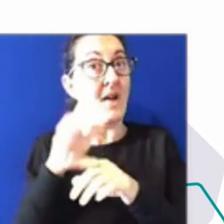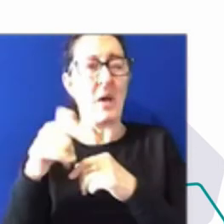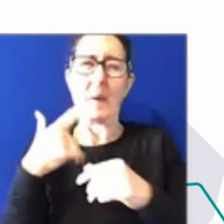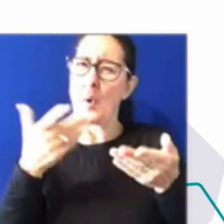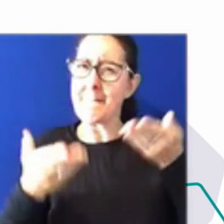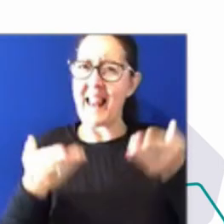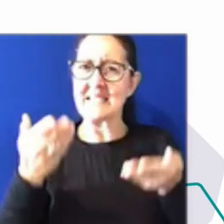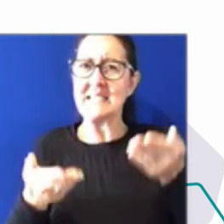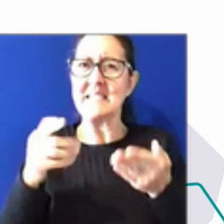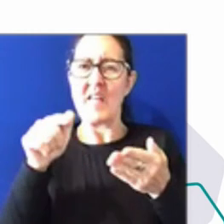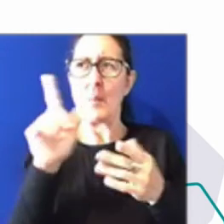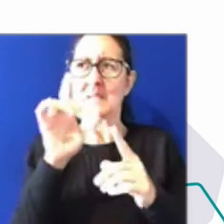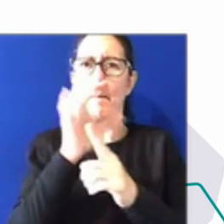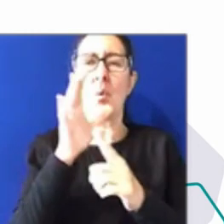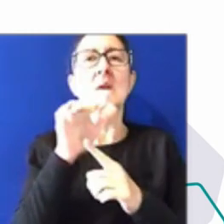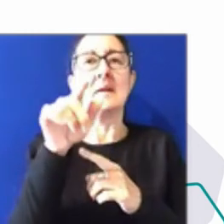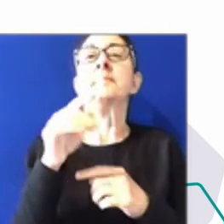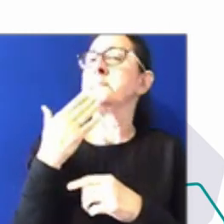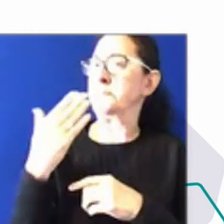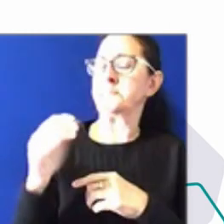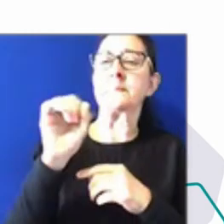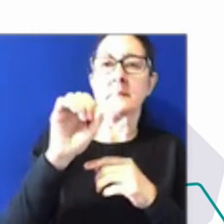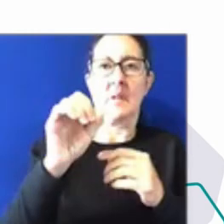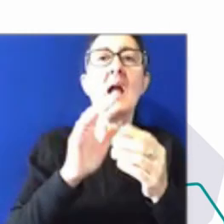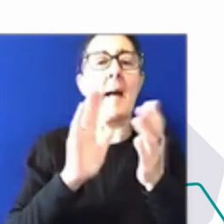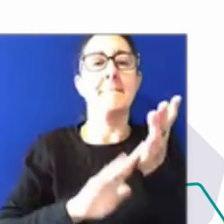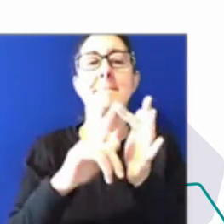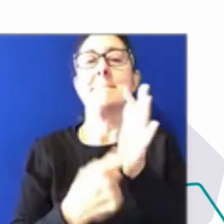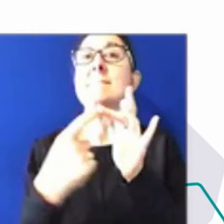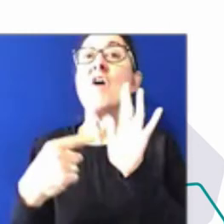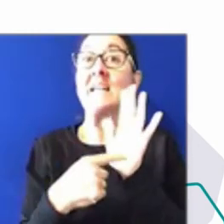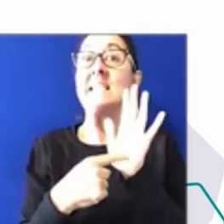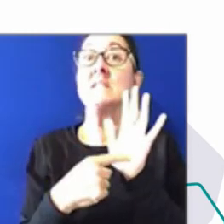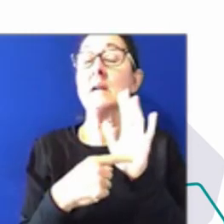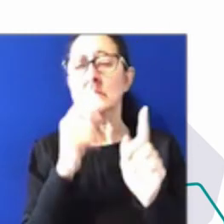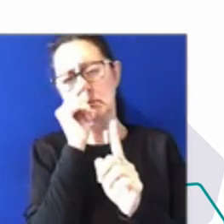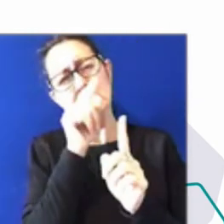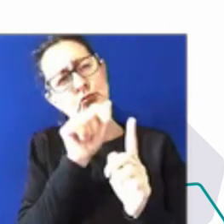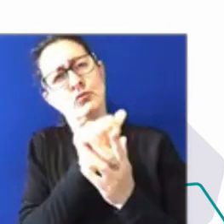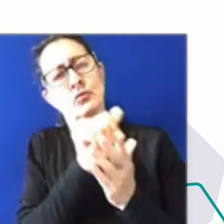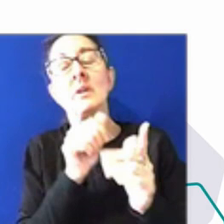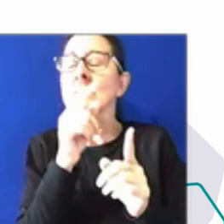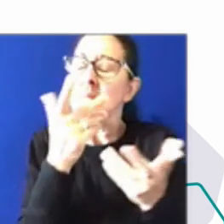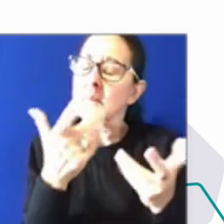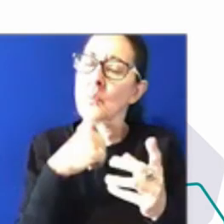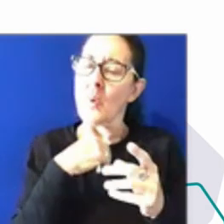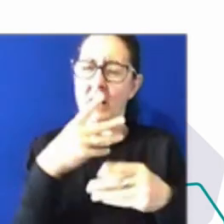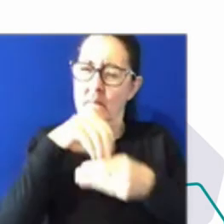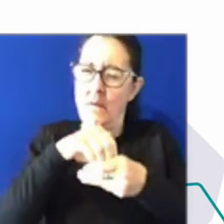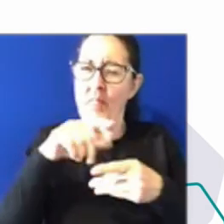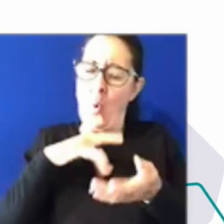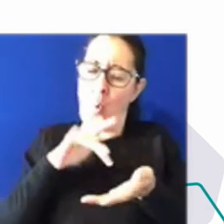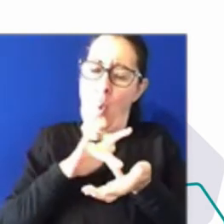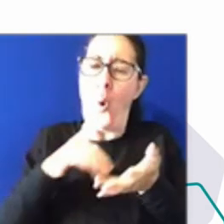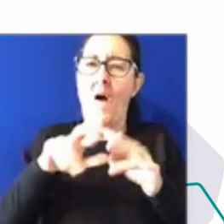merit principle is going to remain at the core of our recruitment. But are we looking at changing recruitment practices? Absolutely.